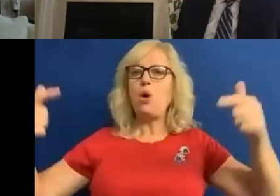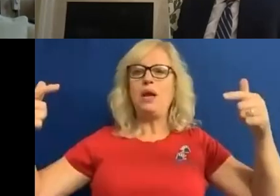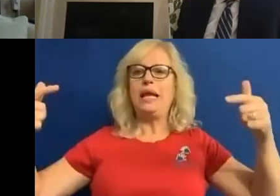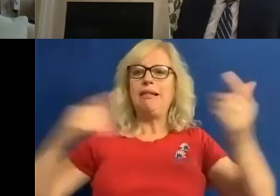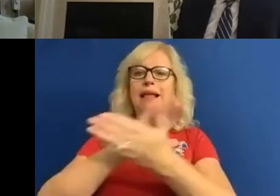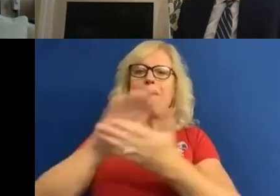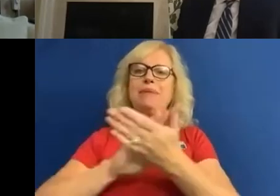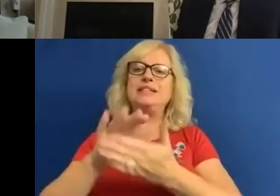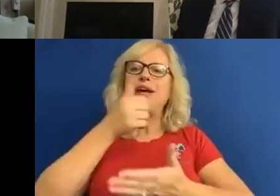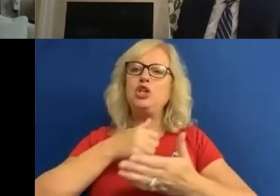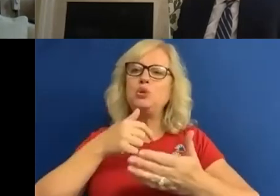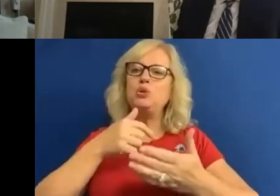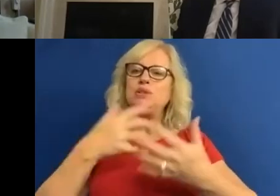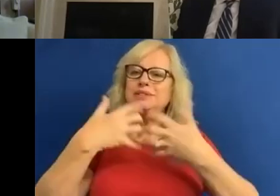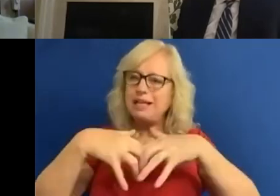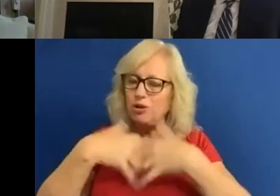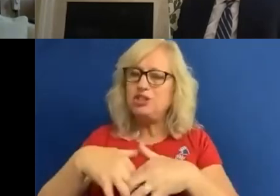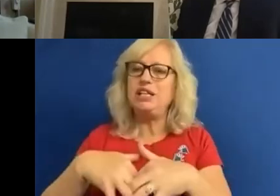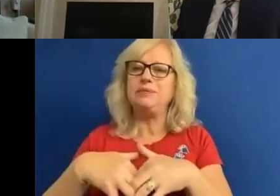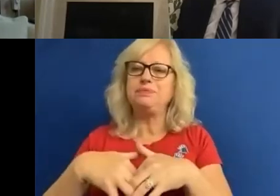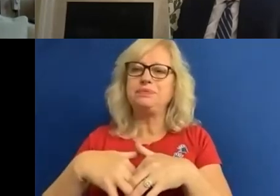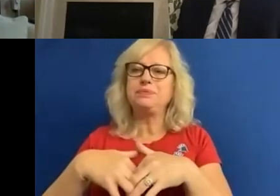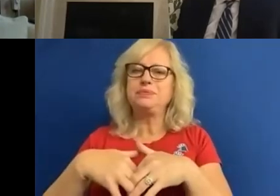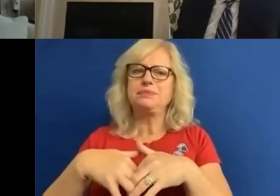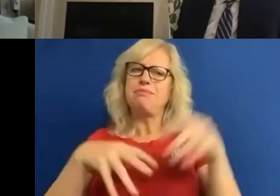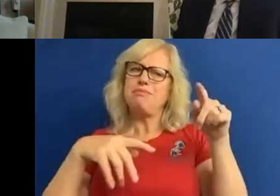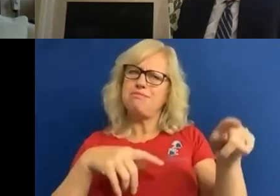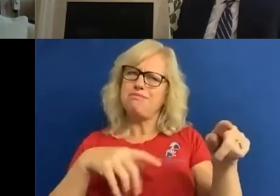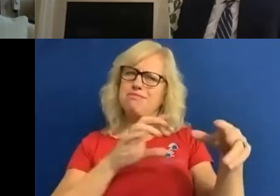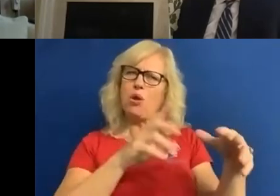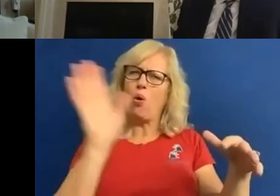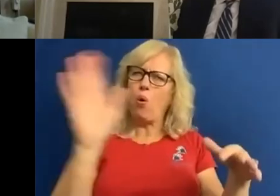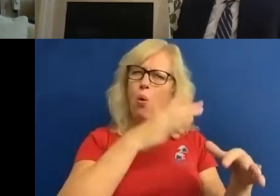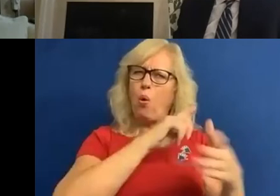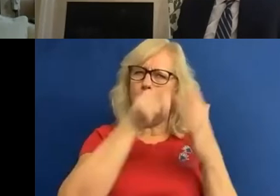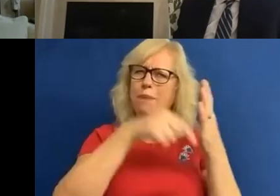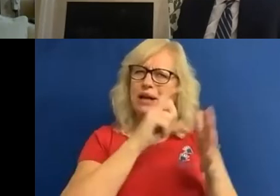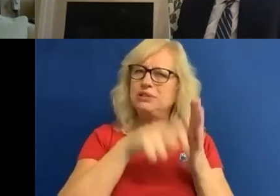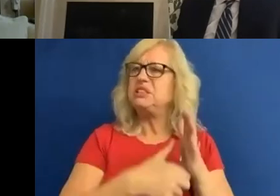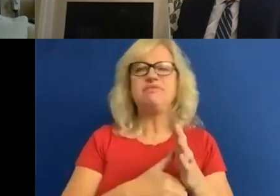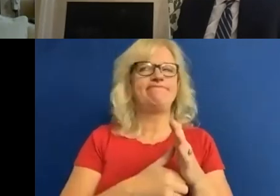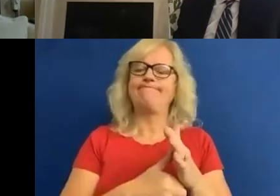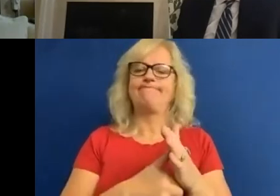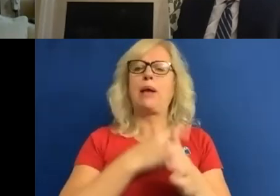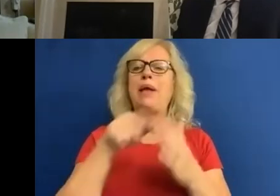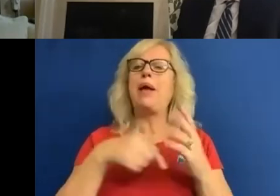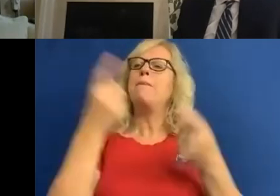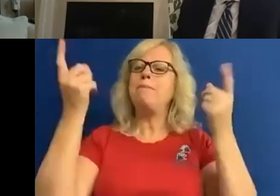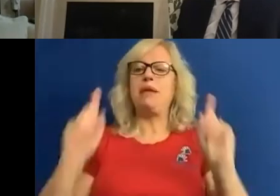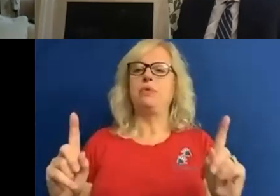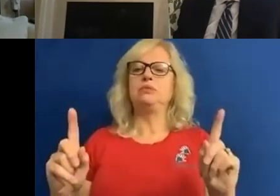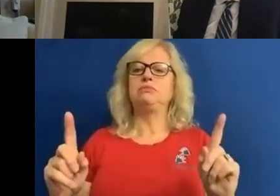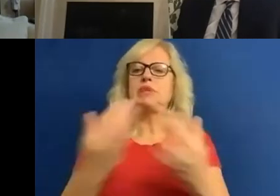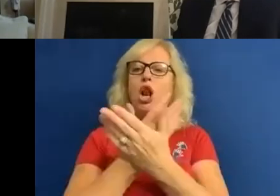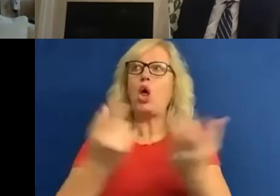And when I've just all of that that I've just talked about, it's nothing to do with disability that's about people. And a lot of people in the pandemic have said,